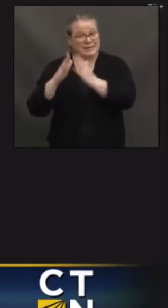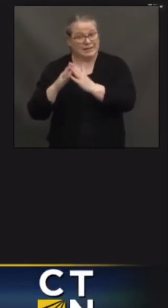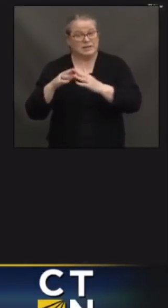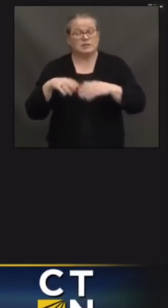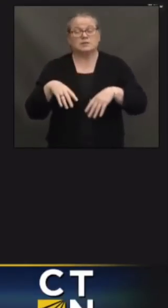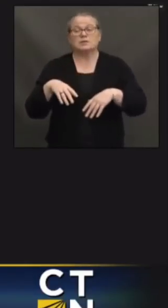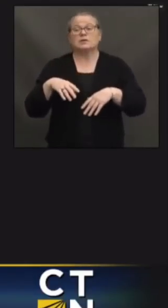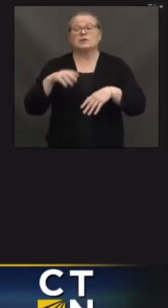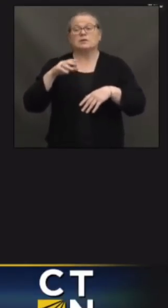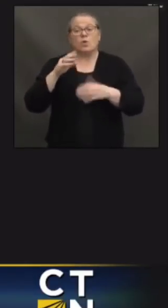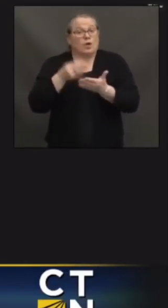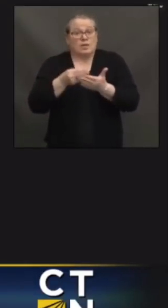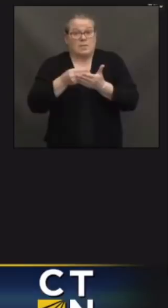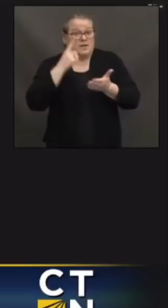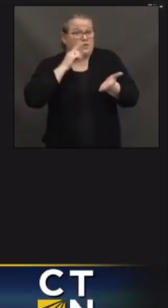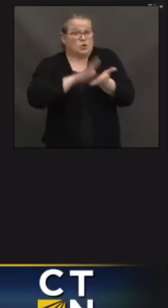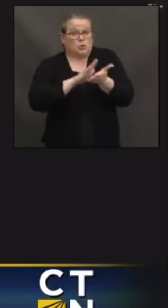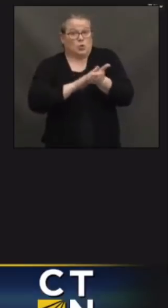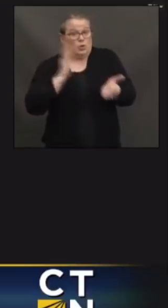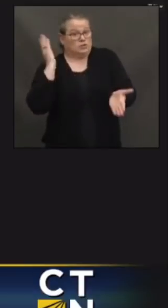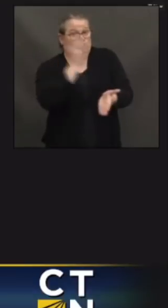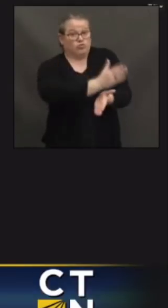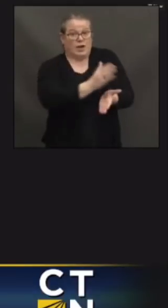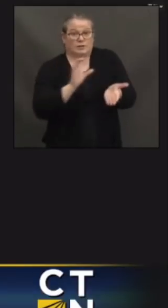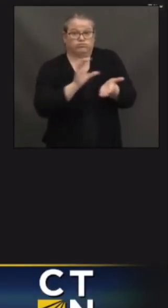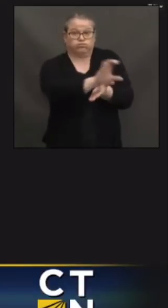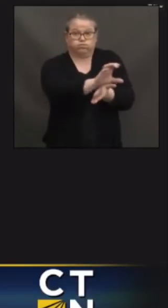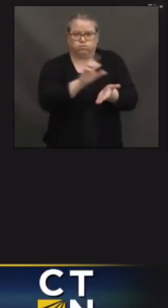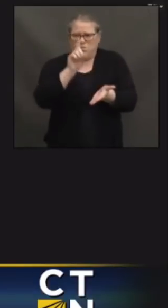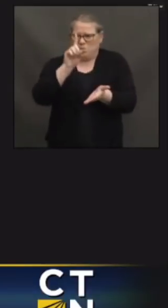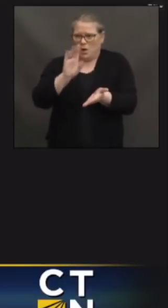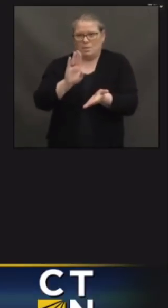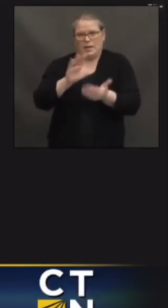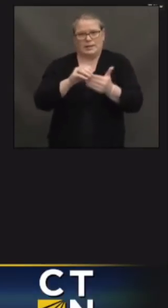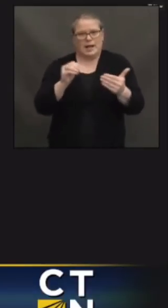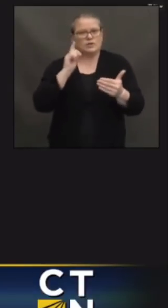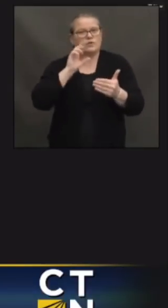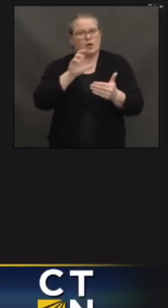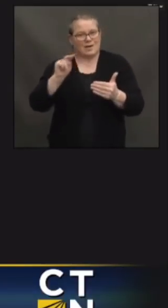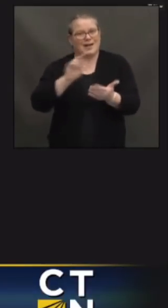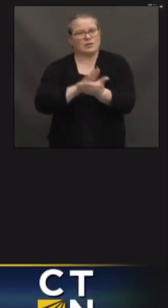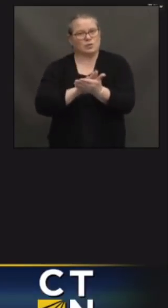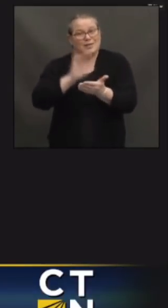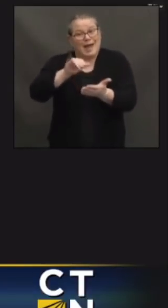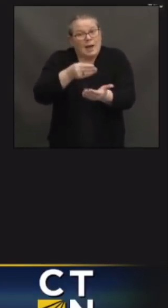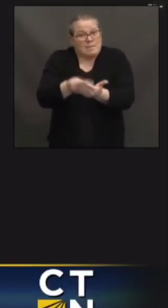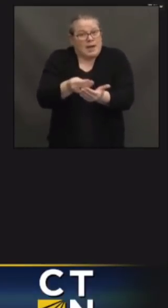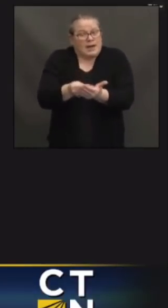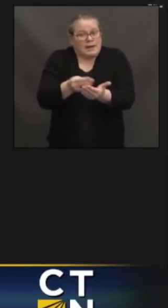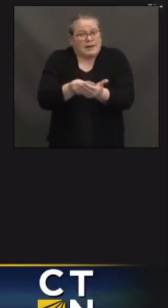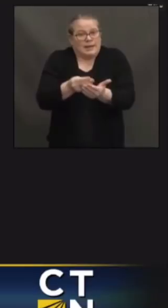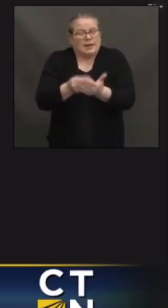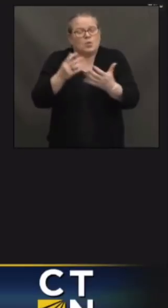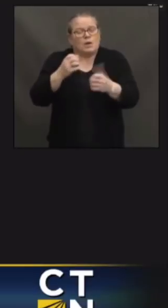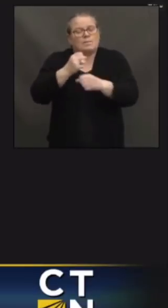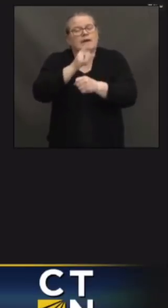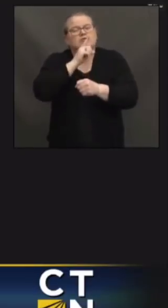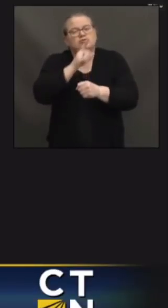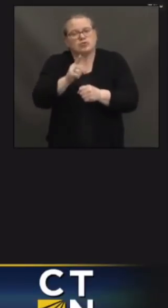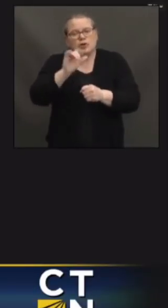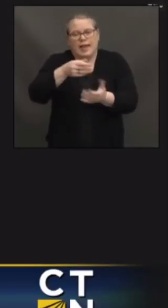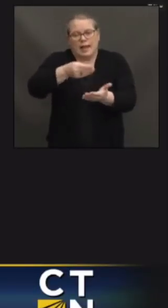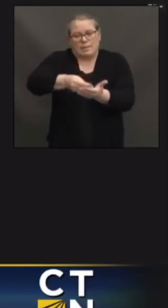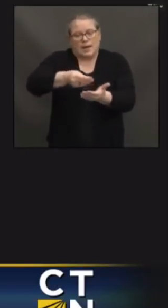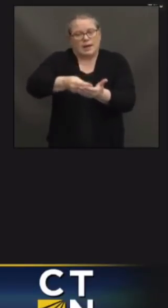to schools, somewhere in the neighborhood of a billion dollars for Connecticut schools. We want to make sure that those